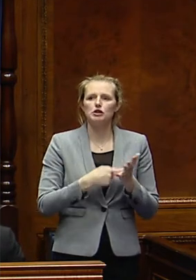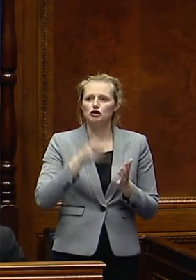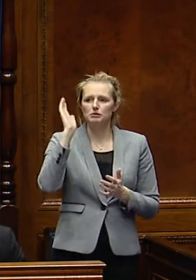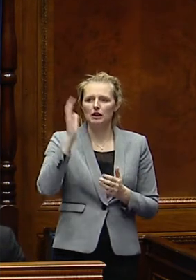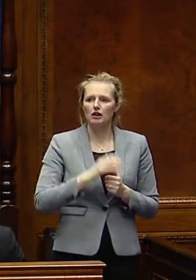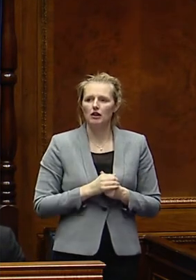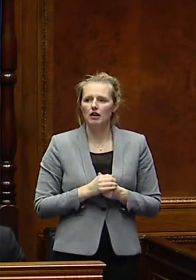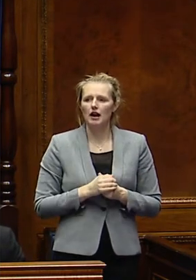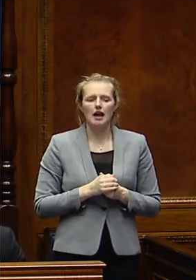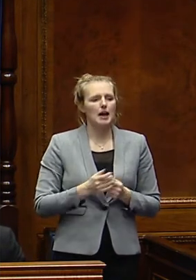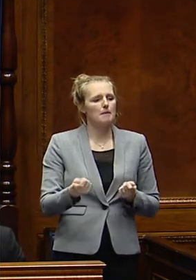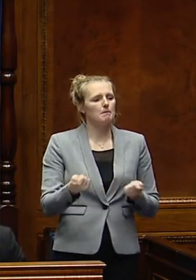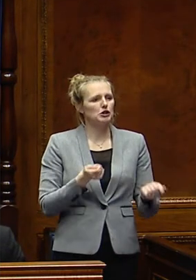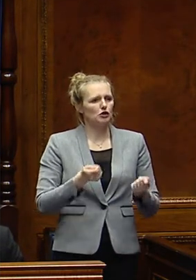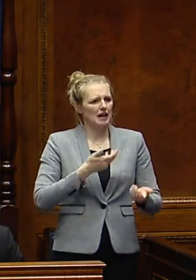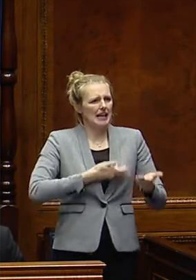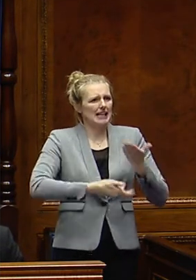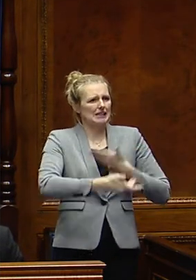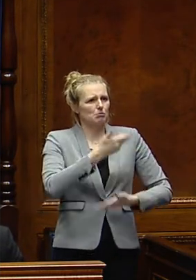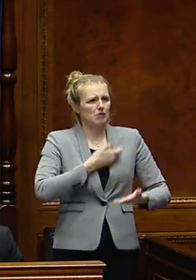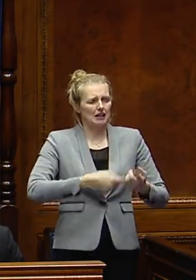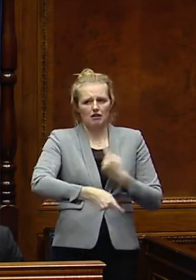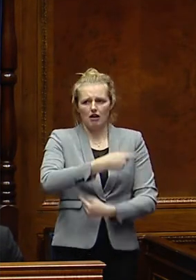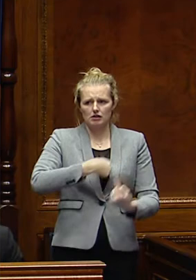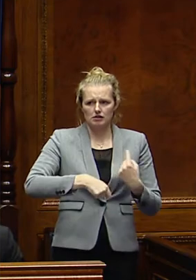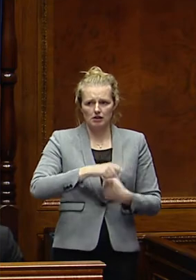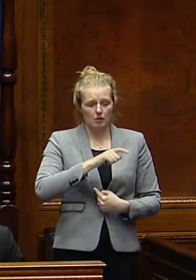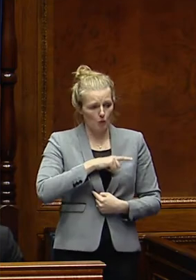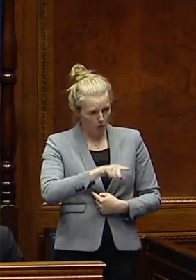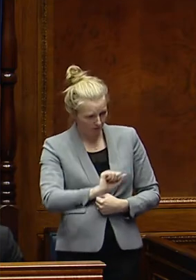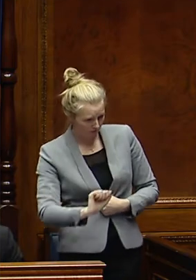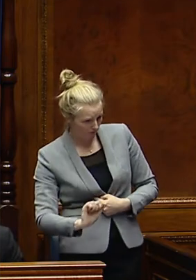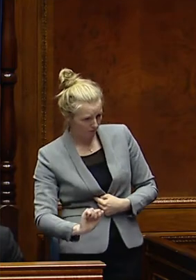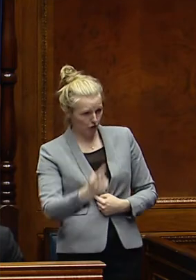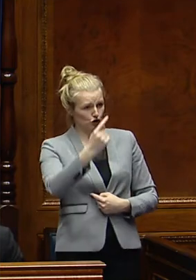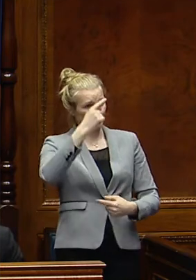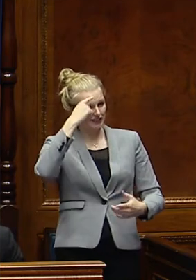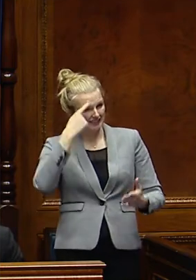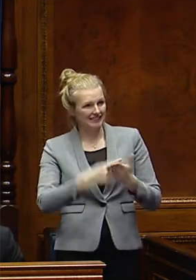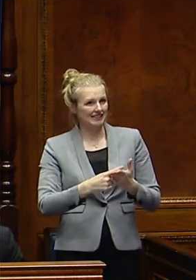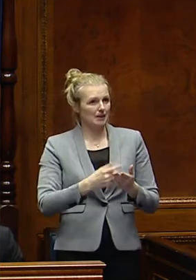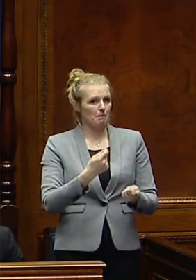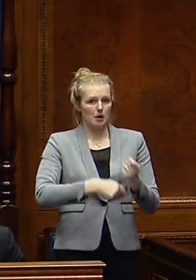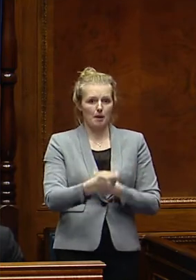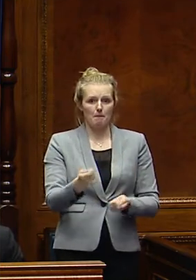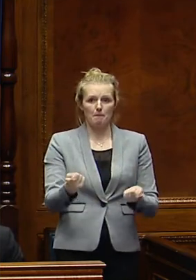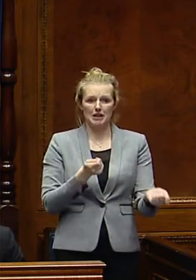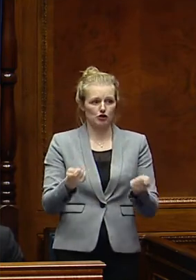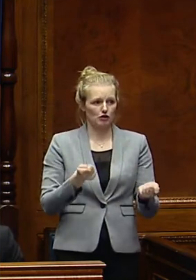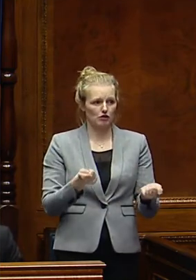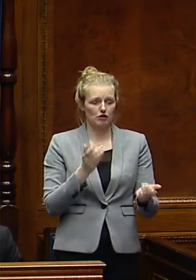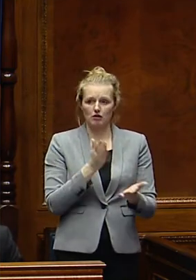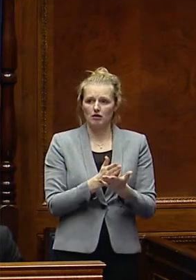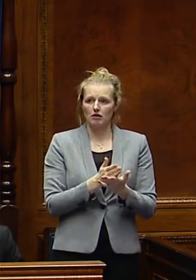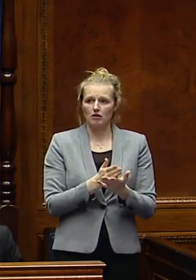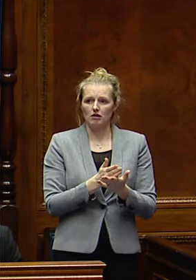Could the Minister explain to the House why one of the first decisions she took upon becoming Communities Minister for Northern Ireland was to do